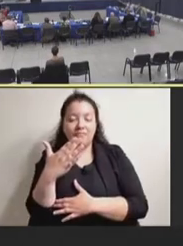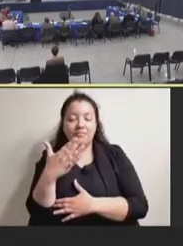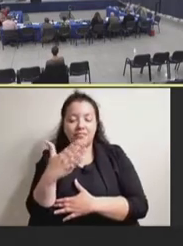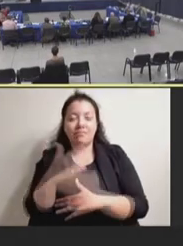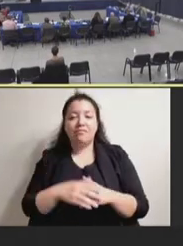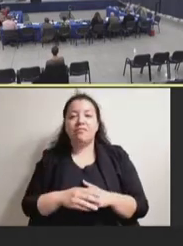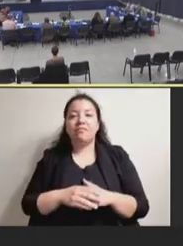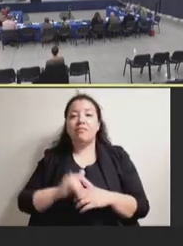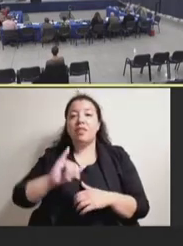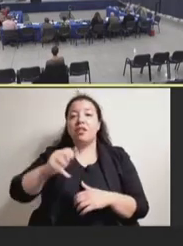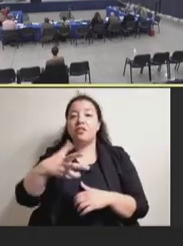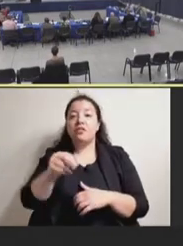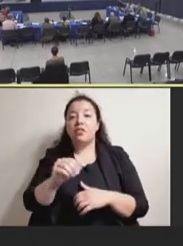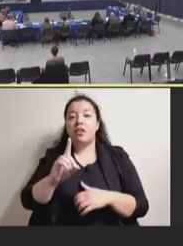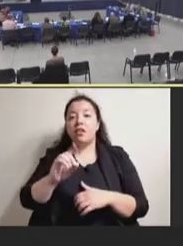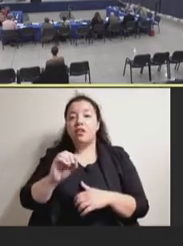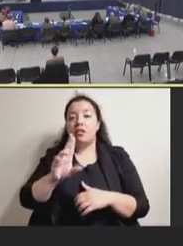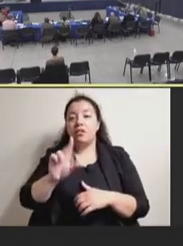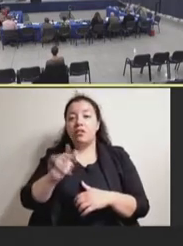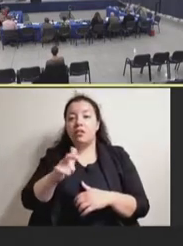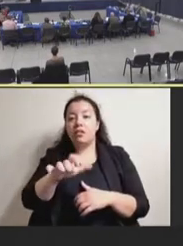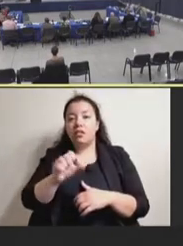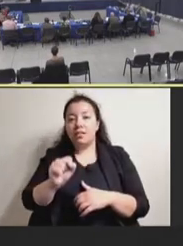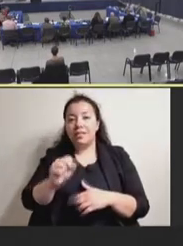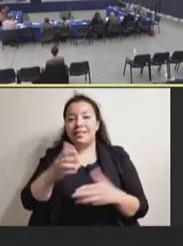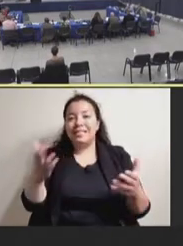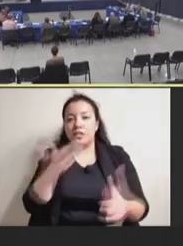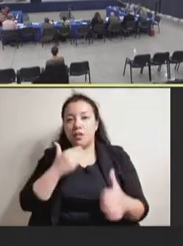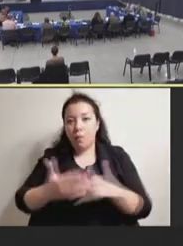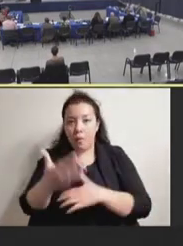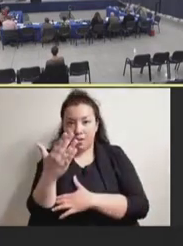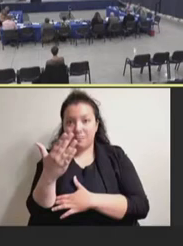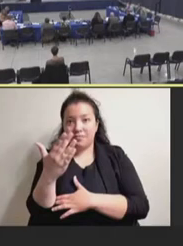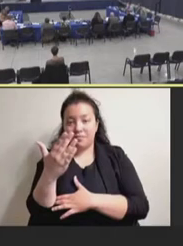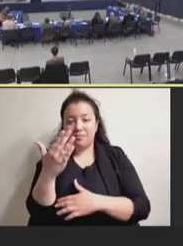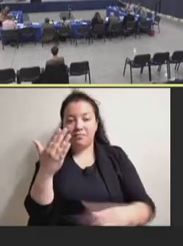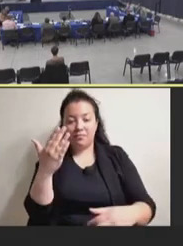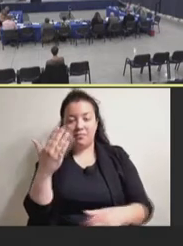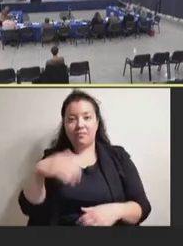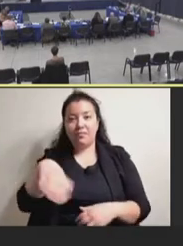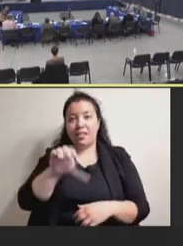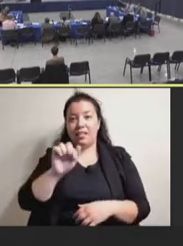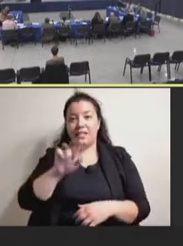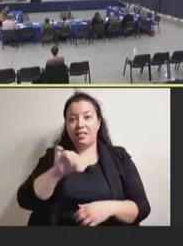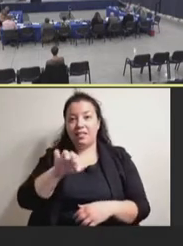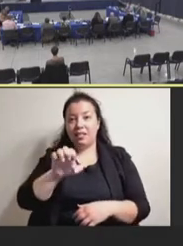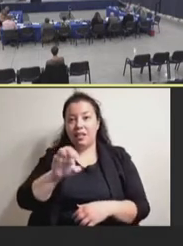John Douglas. John Present. Good morning. Good morning. Carrie Robinson.